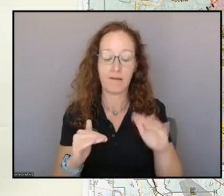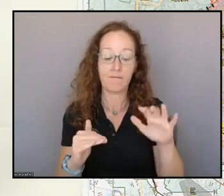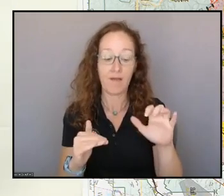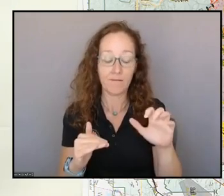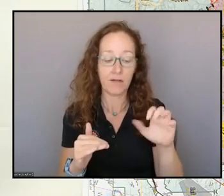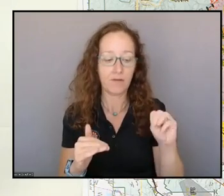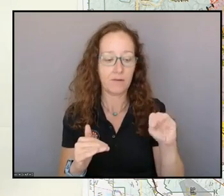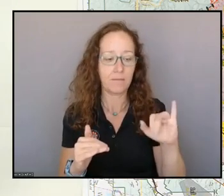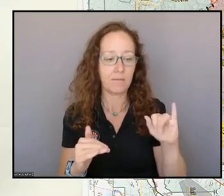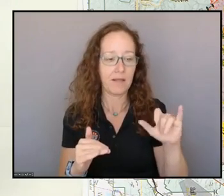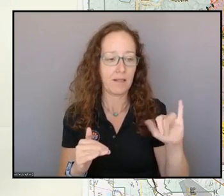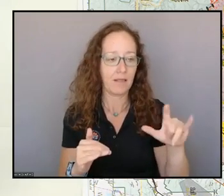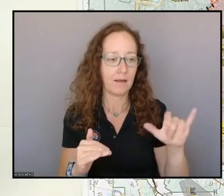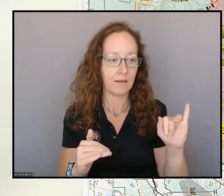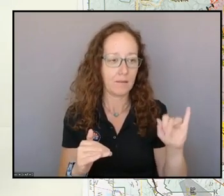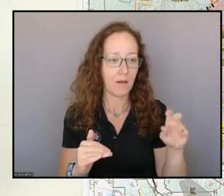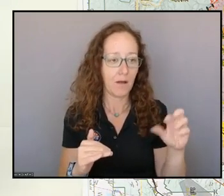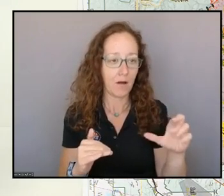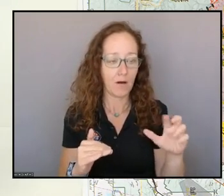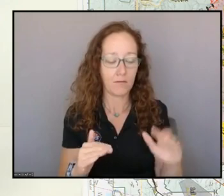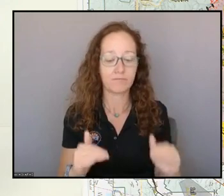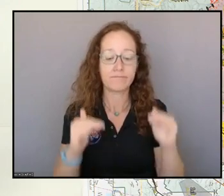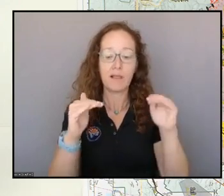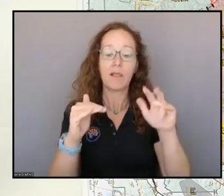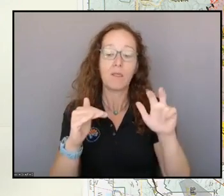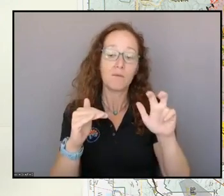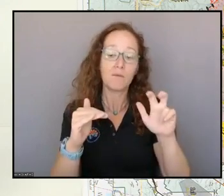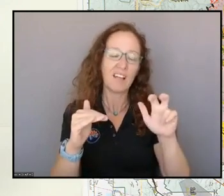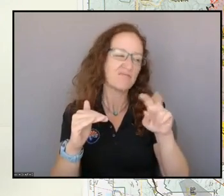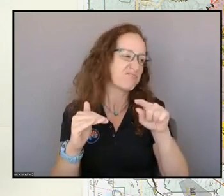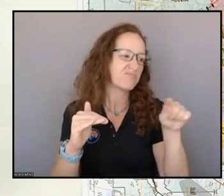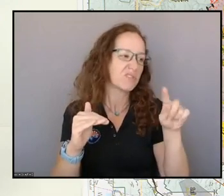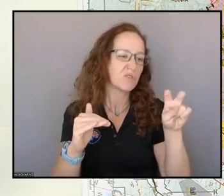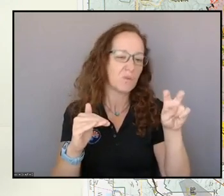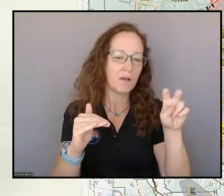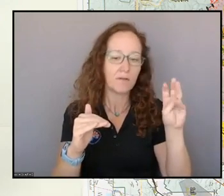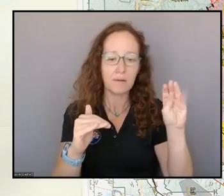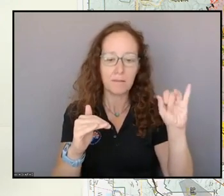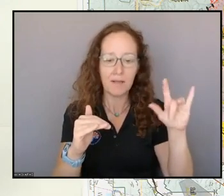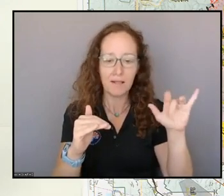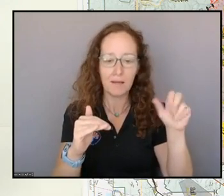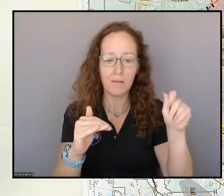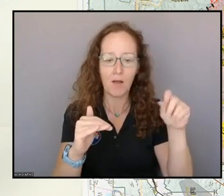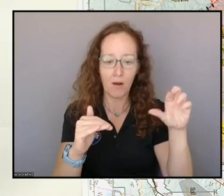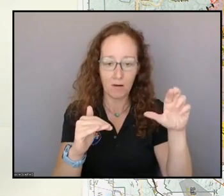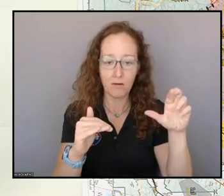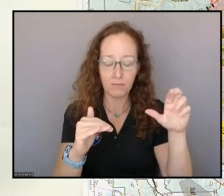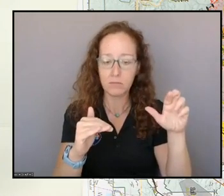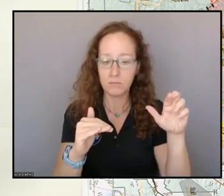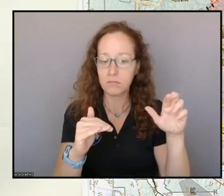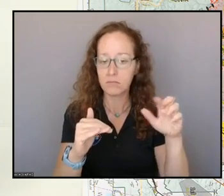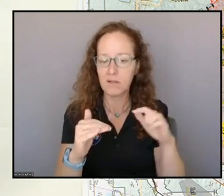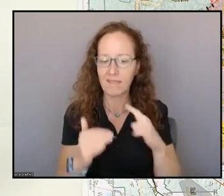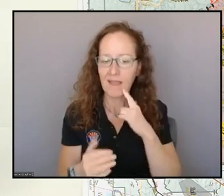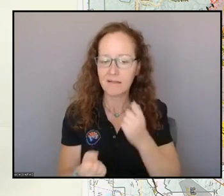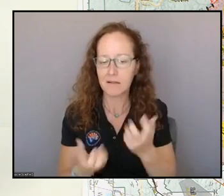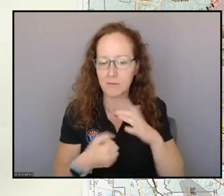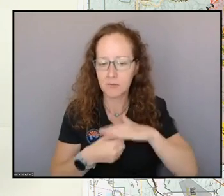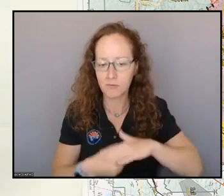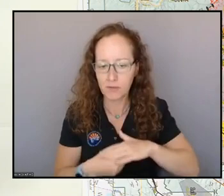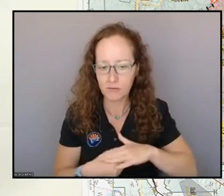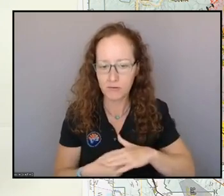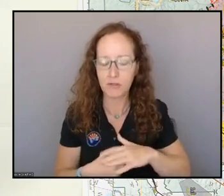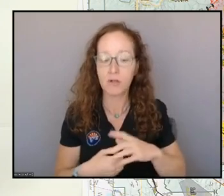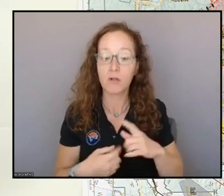200 millibars. Now, if you notice, it's getting less and less as they go up, and that's what pressure does. As you increase in height, pressure